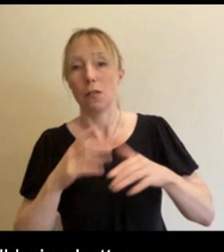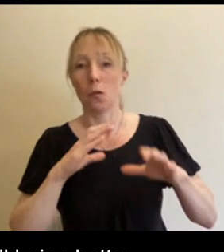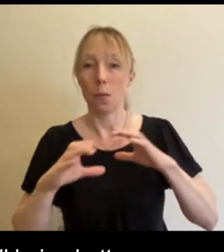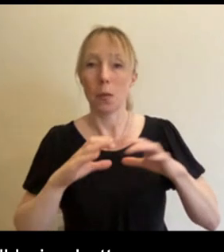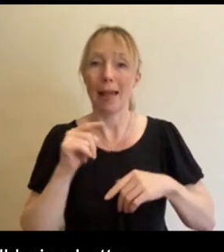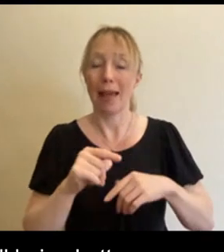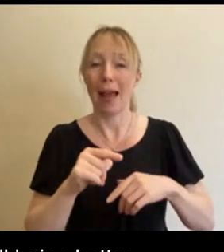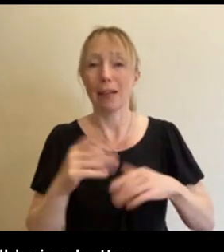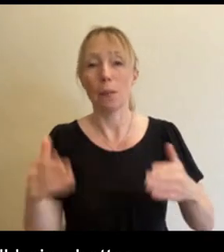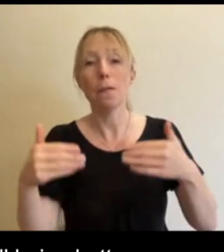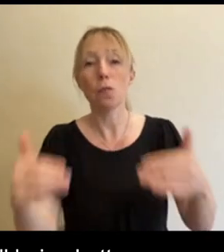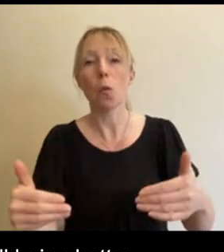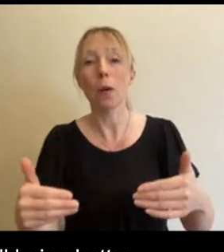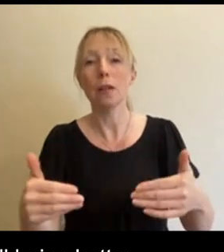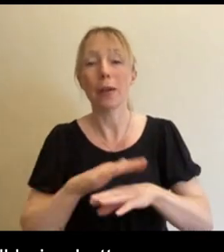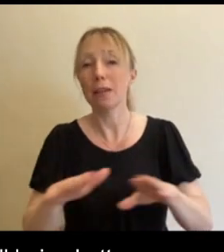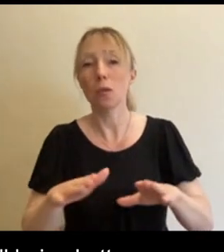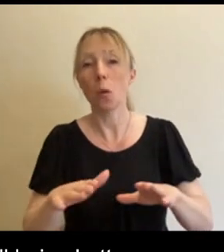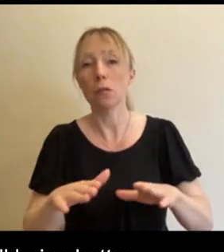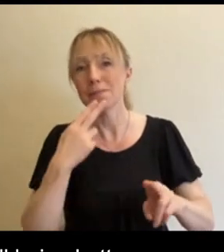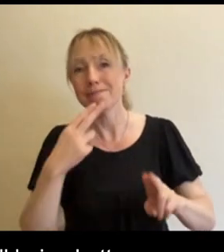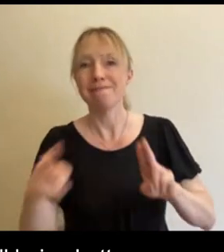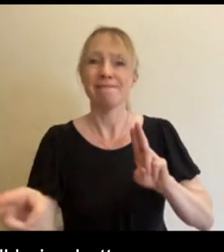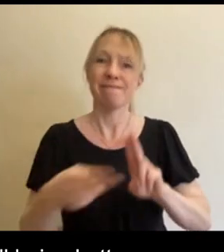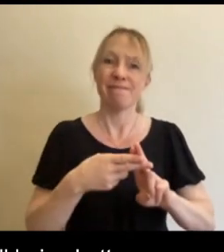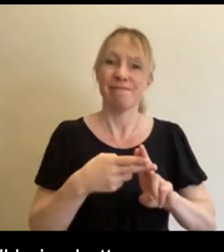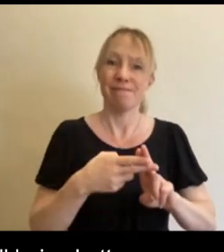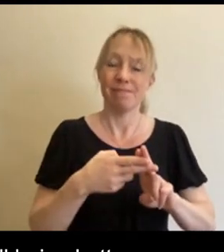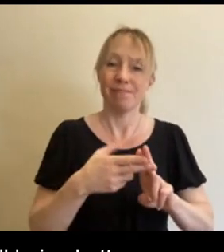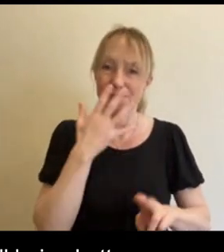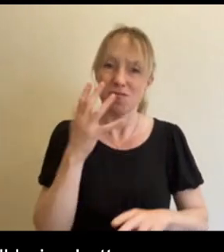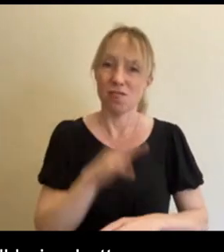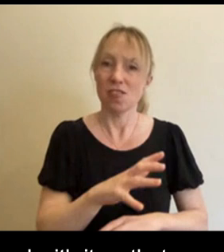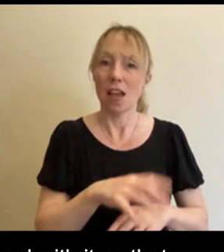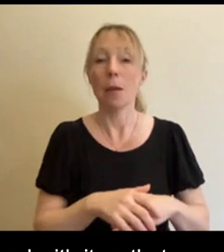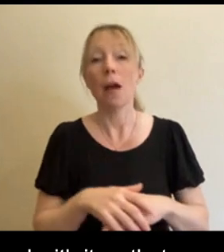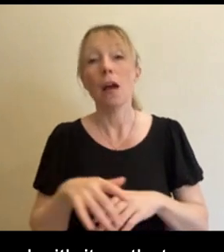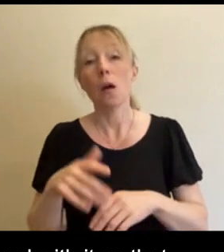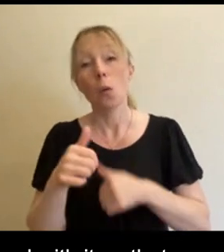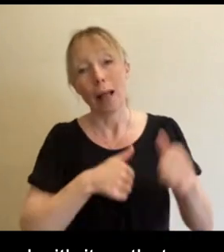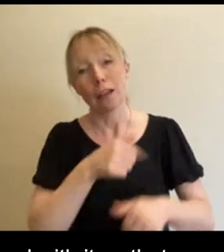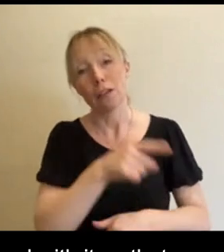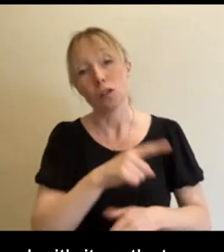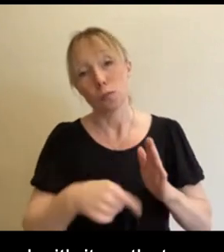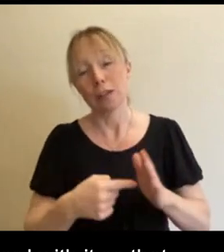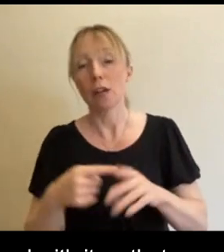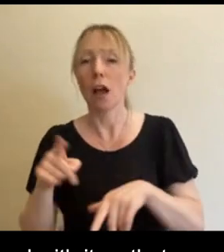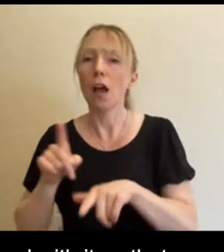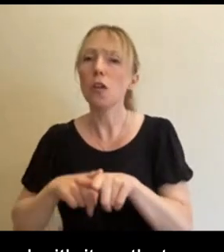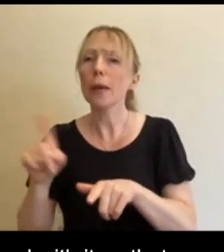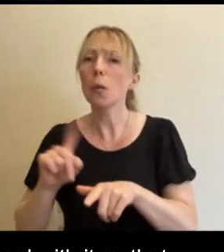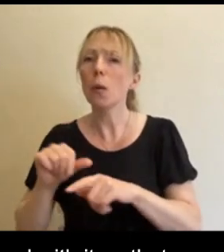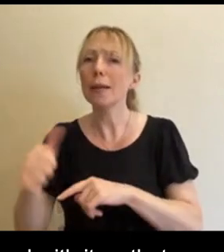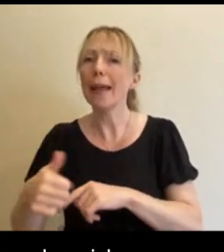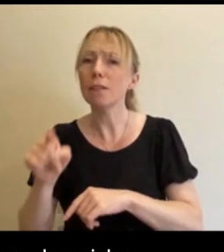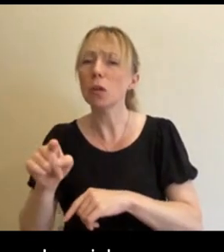forward with it so that it's not so stigmatized. So well done again to you, Jamisha. Yopi, if I can ask you what's next for you, any ideas for